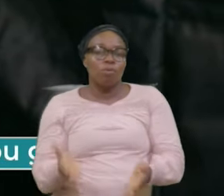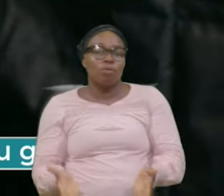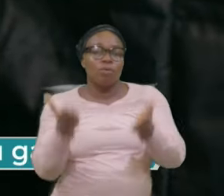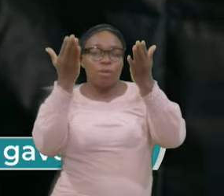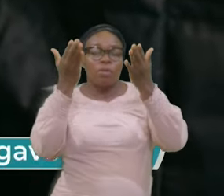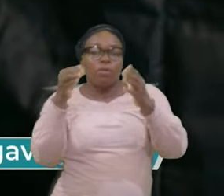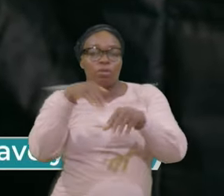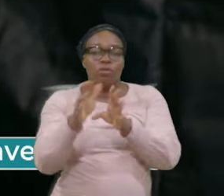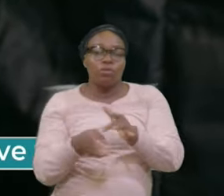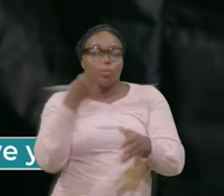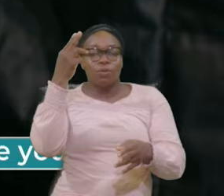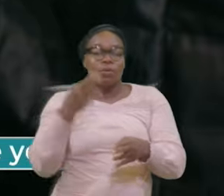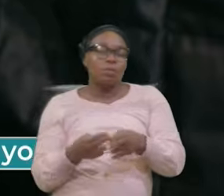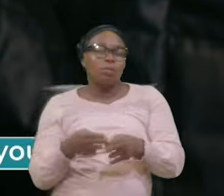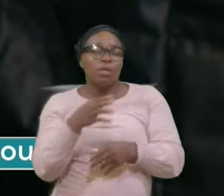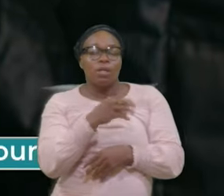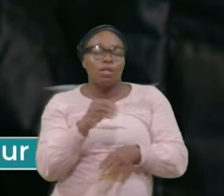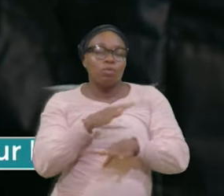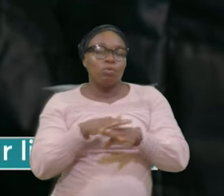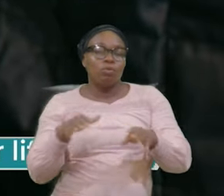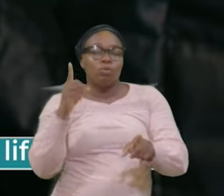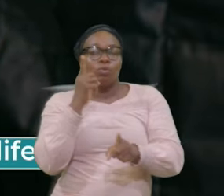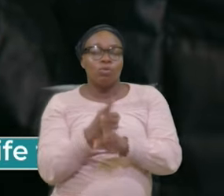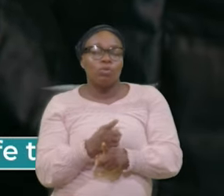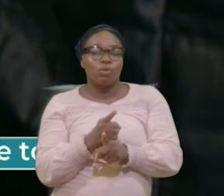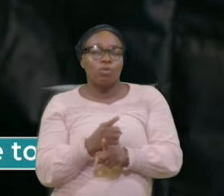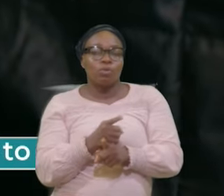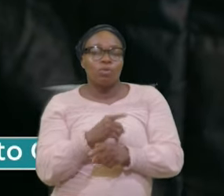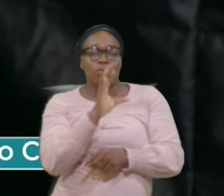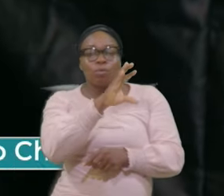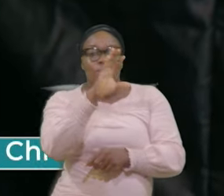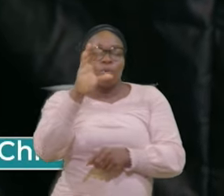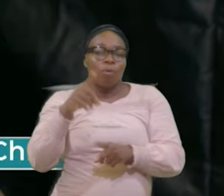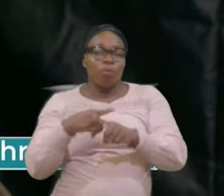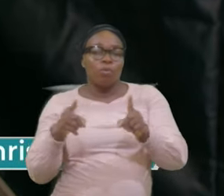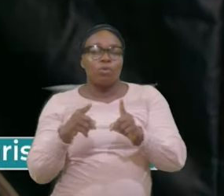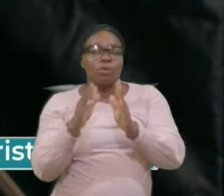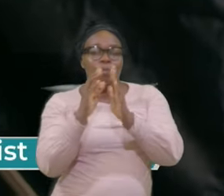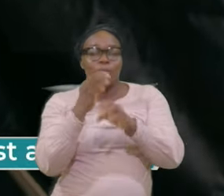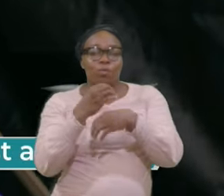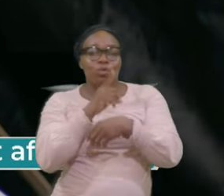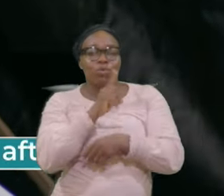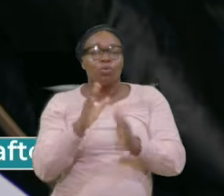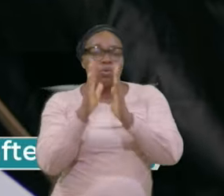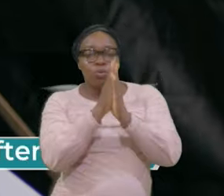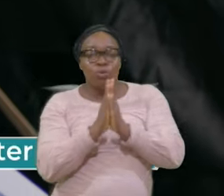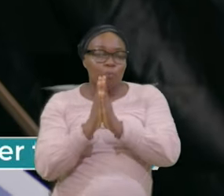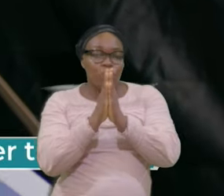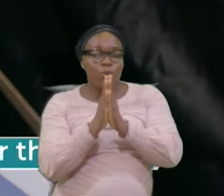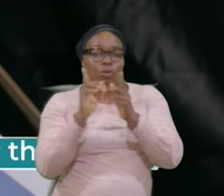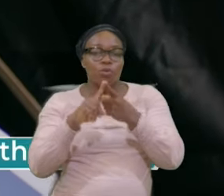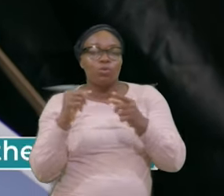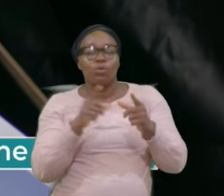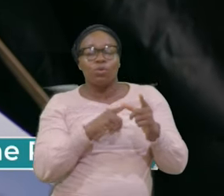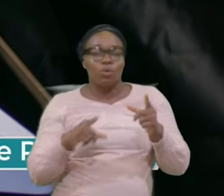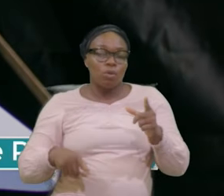But Don't Shake Don't Just Say You Don't Be Laughing Around Make Sure You Are Looking On To The Lord And Ask For Grace To Receive From The